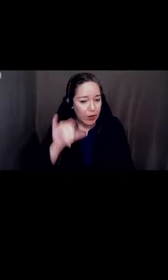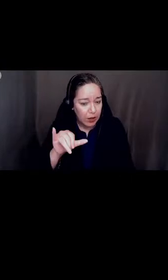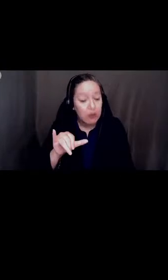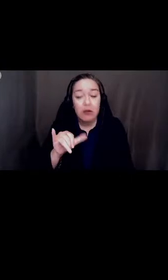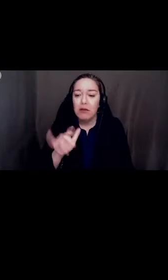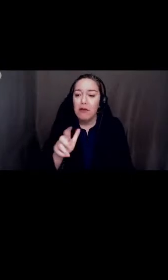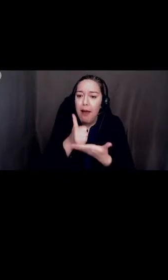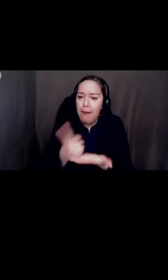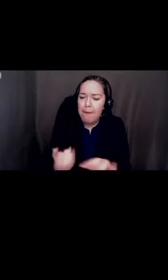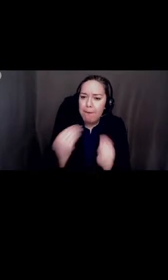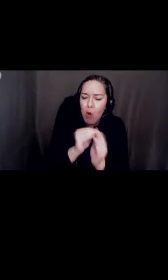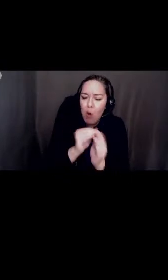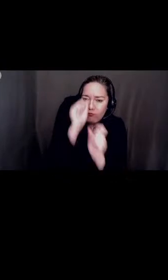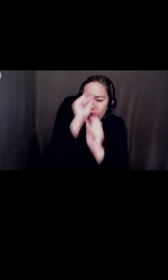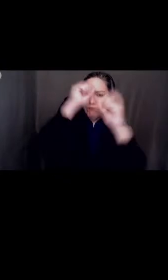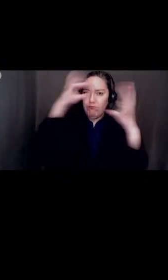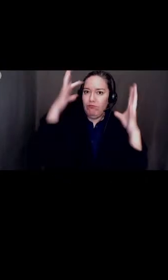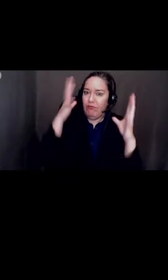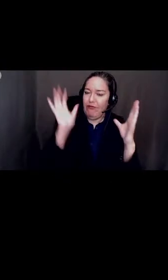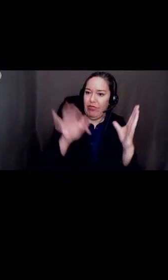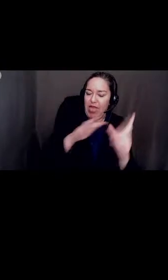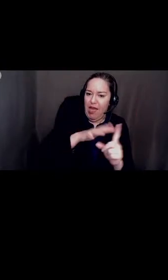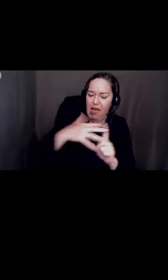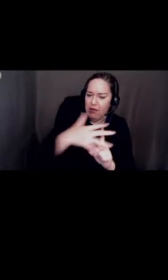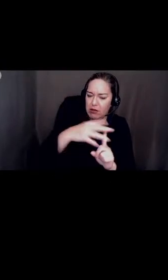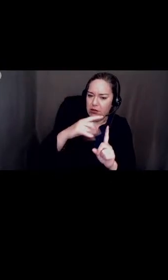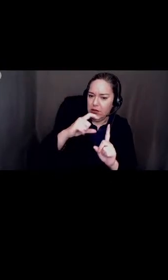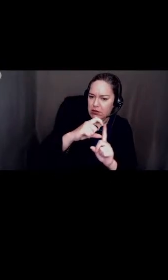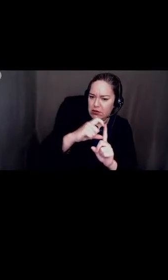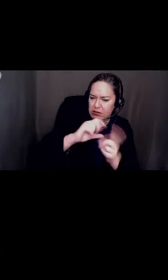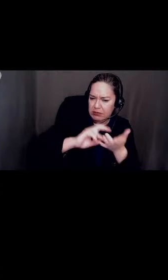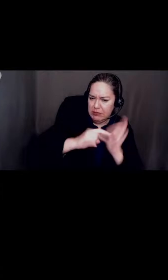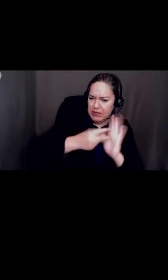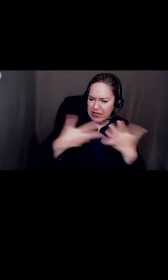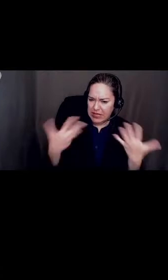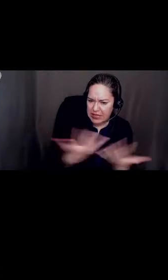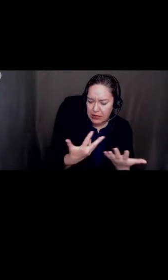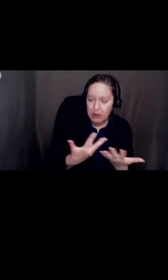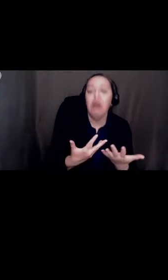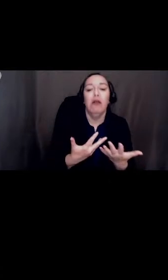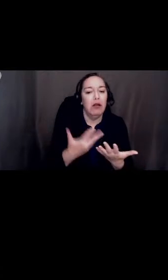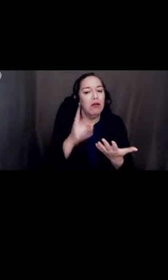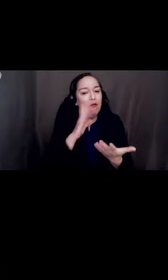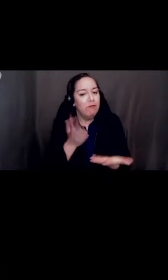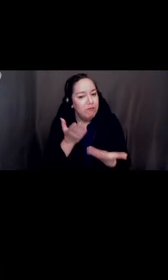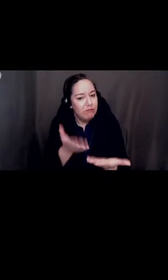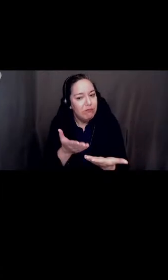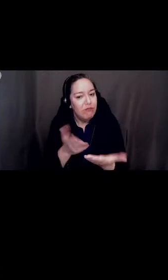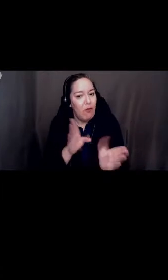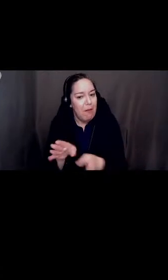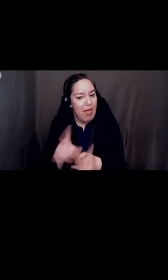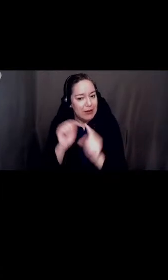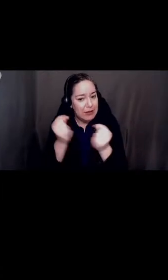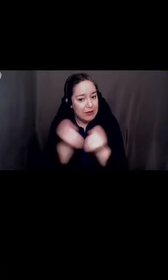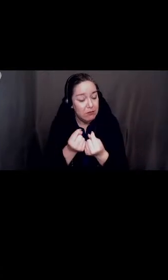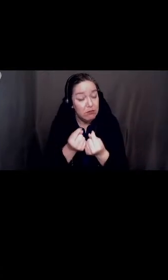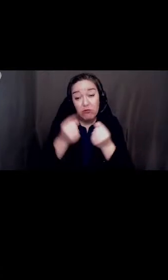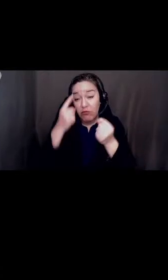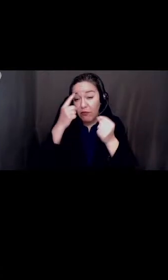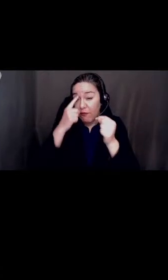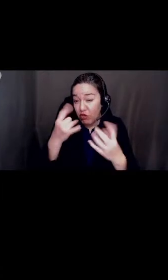about what that word means to the planning team. For now, I want to acknowledge